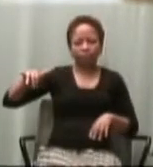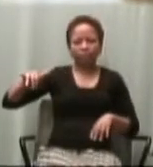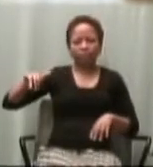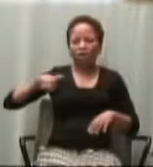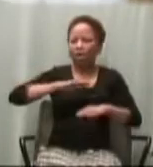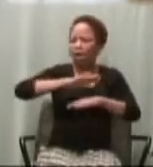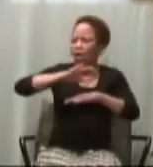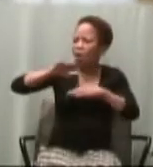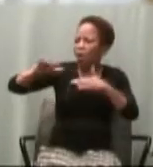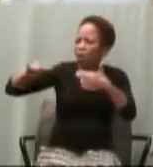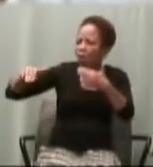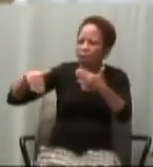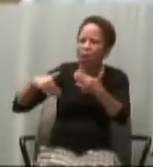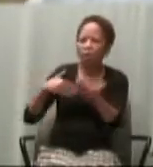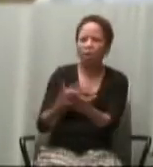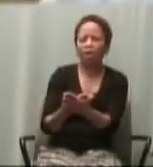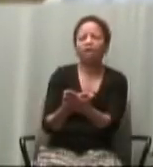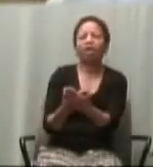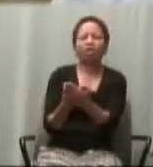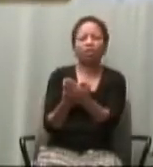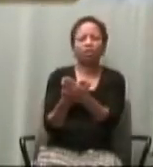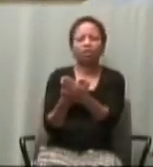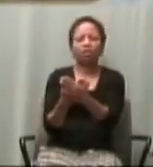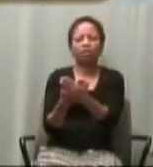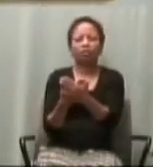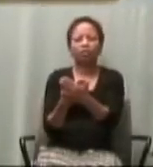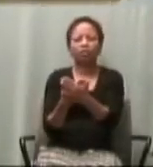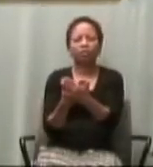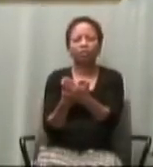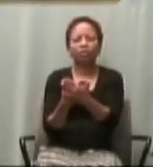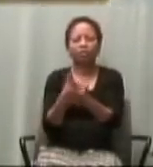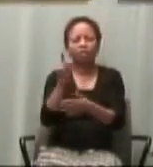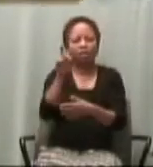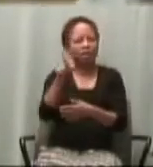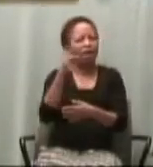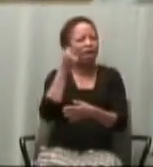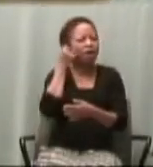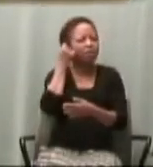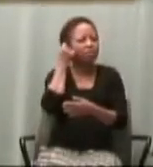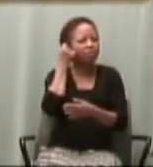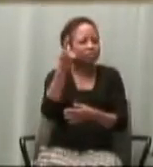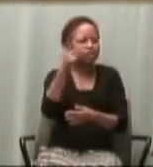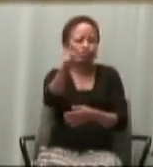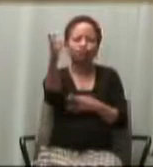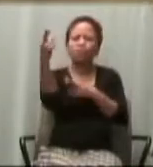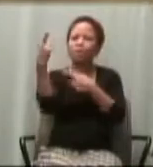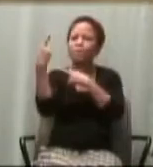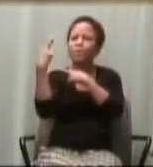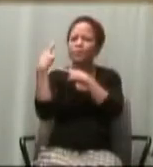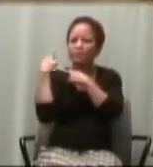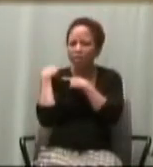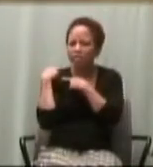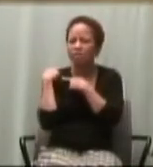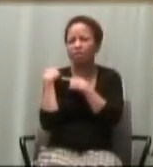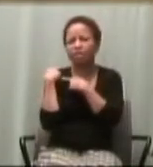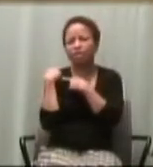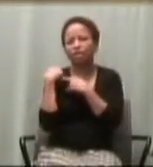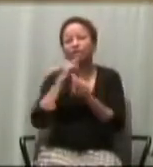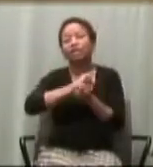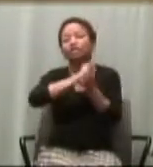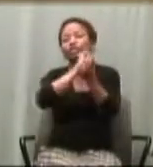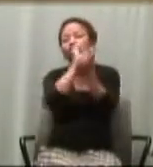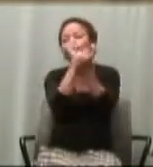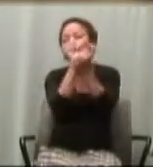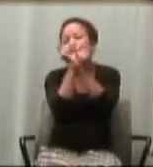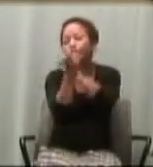in the of the Father, Son and Holy Spirit to understand that we have a responsibility to changing and transforming